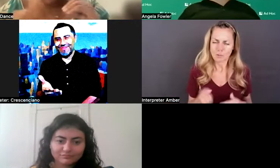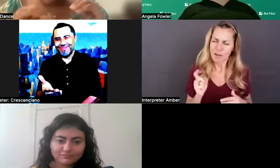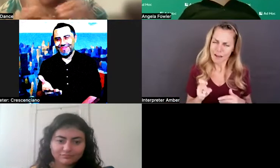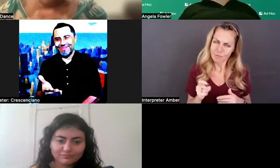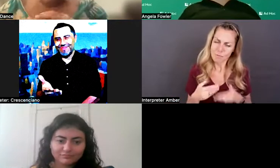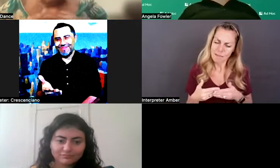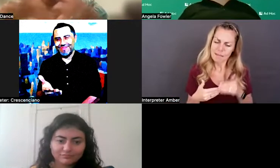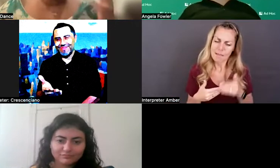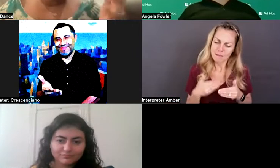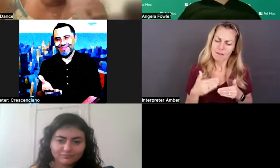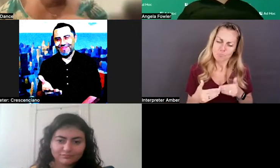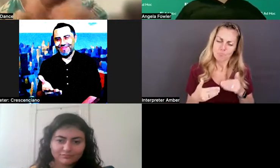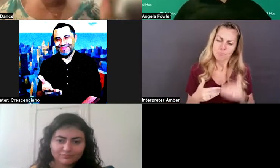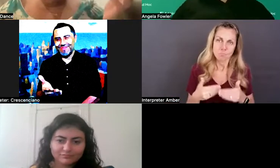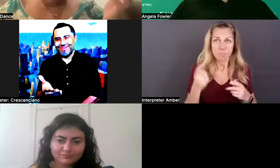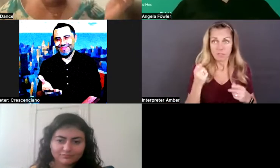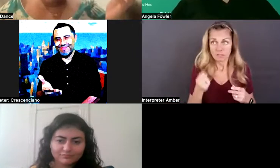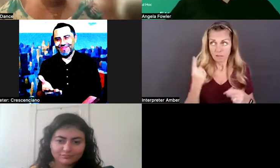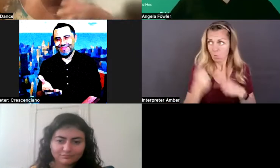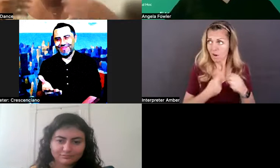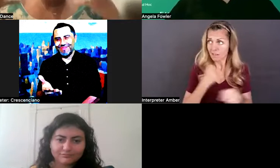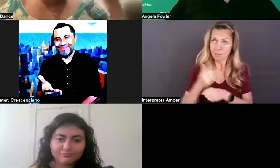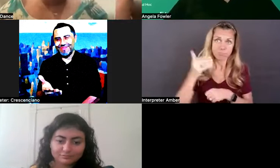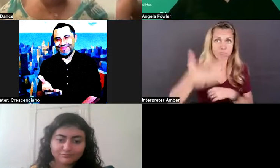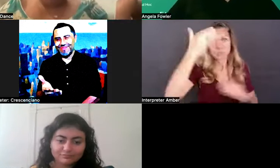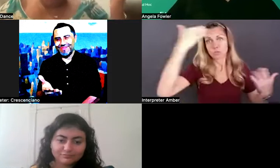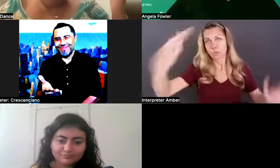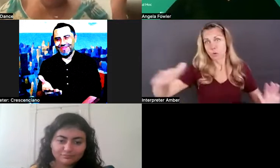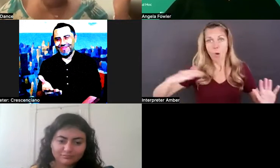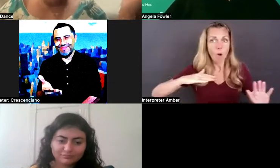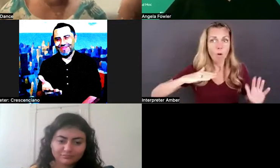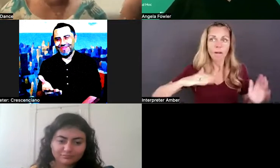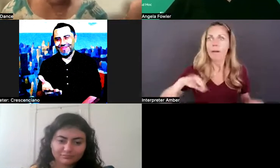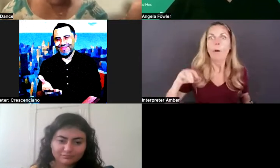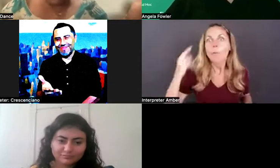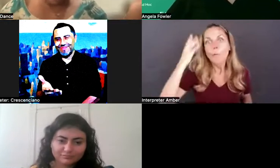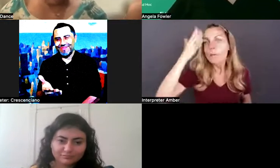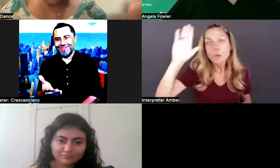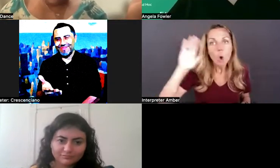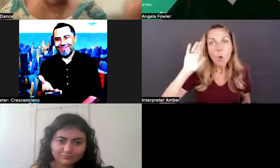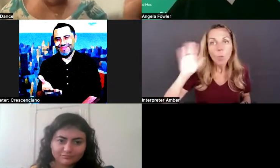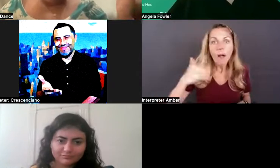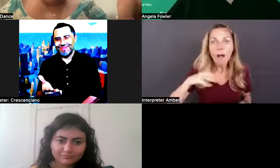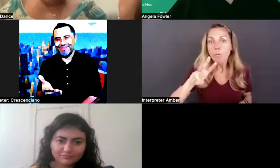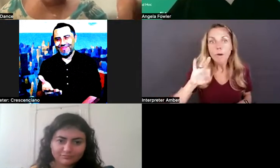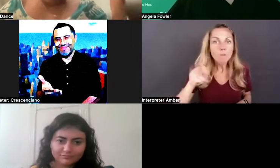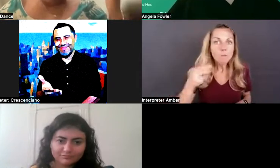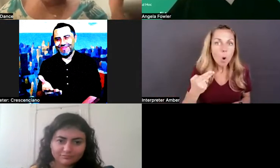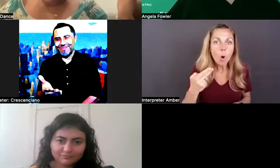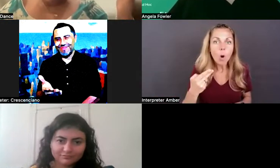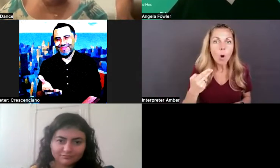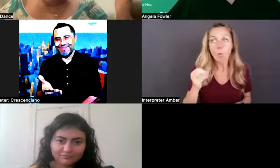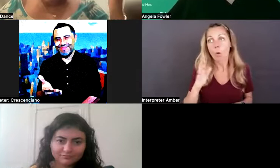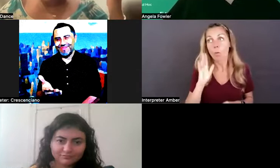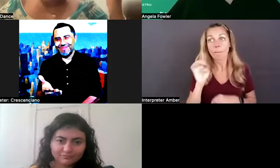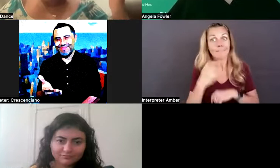know what you're going to need a year from now. We didn't know we were going to need work from home accommodations or that they would be available to us. That actually worked out really